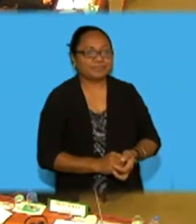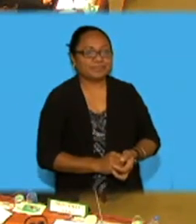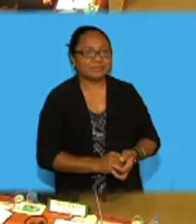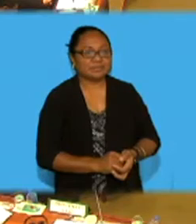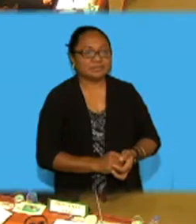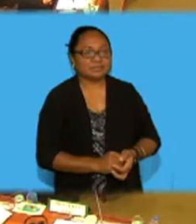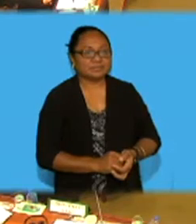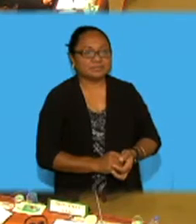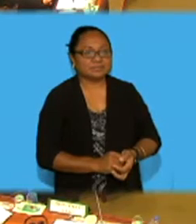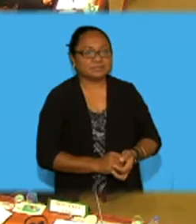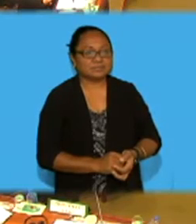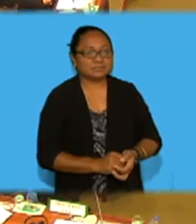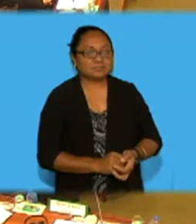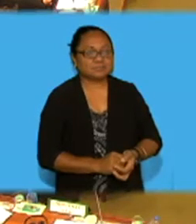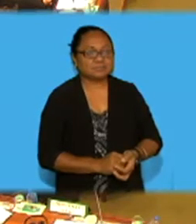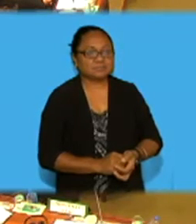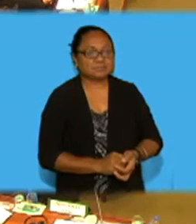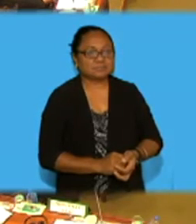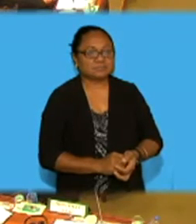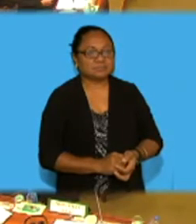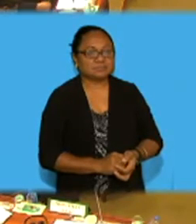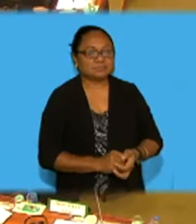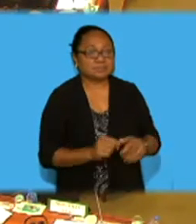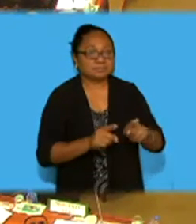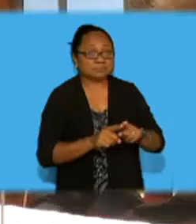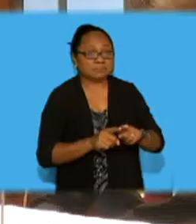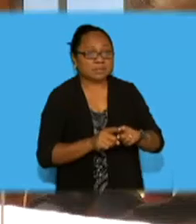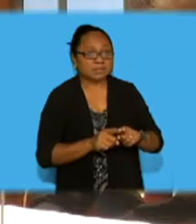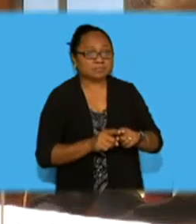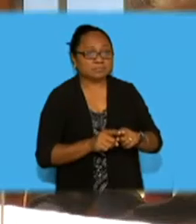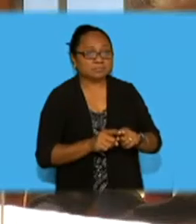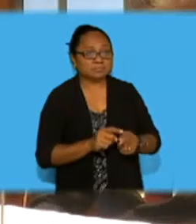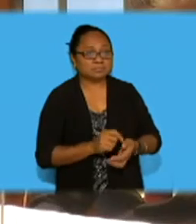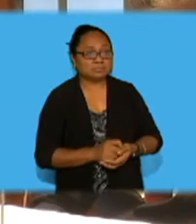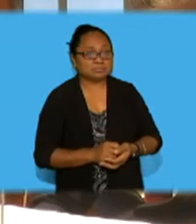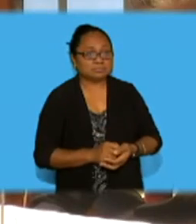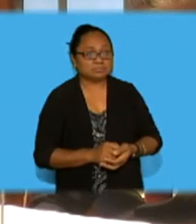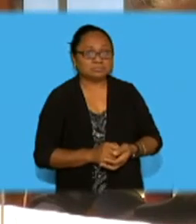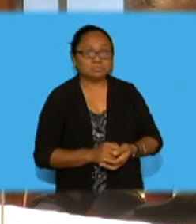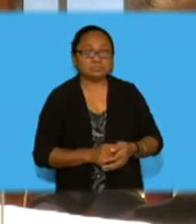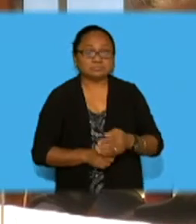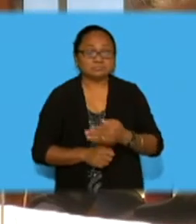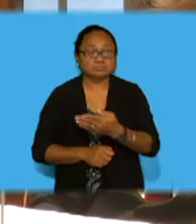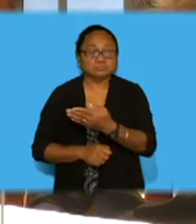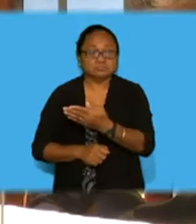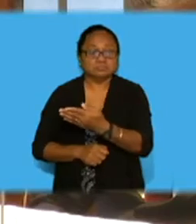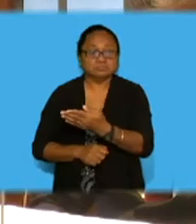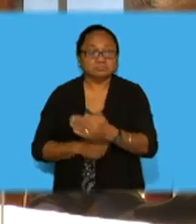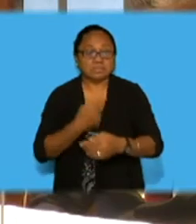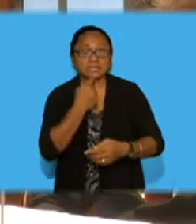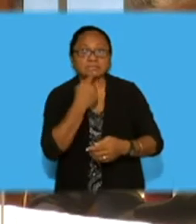water pipe also underground.